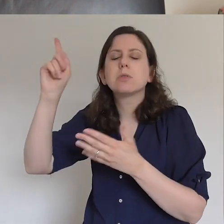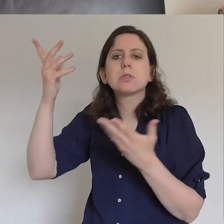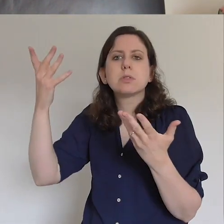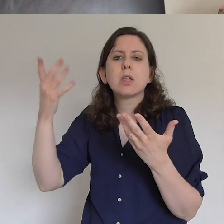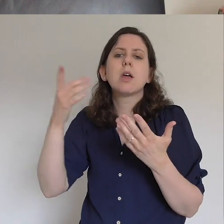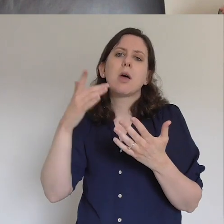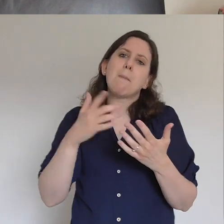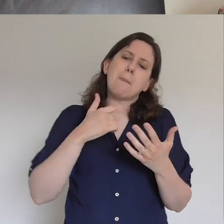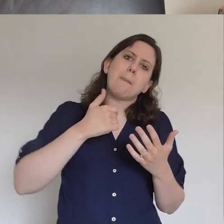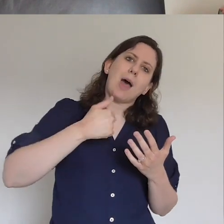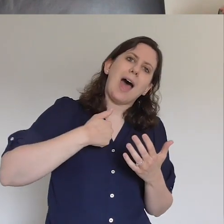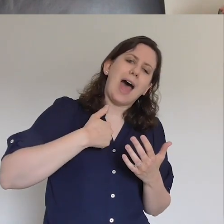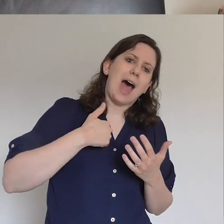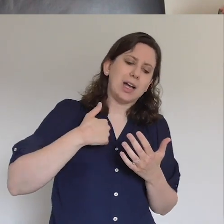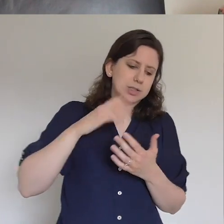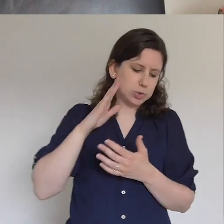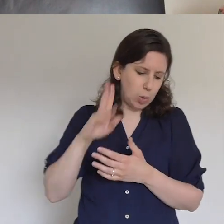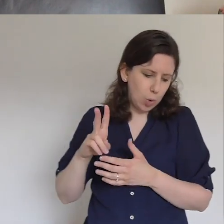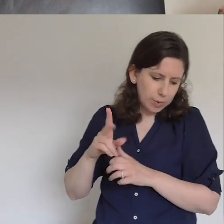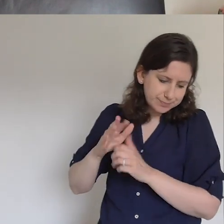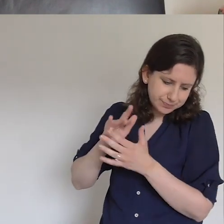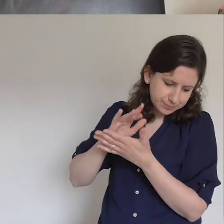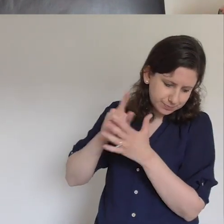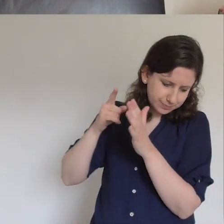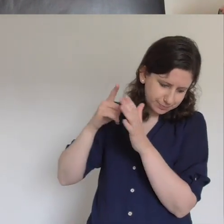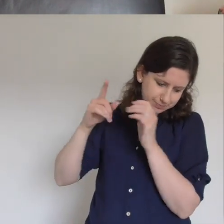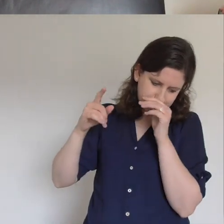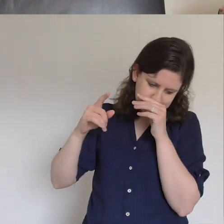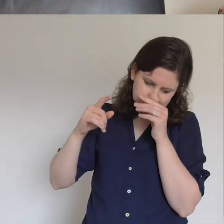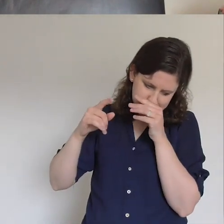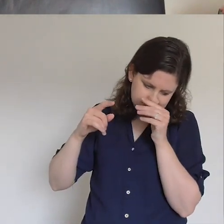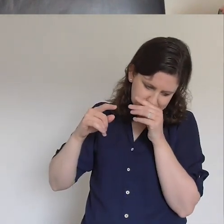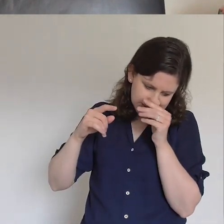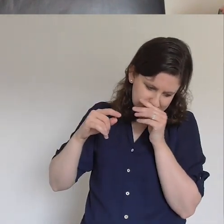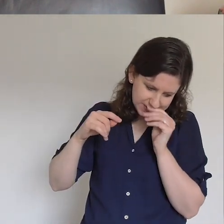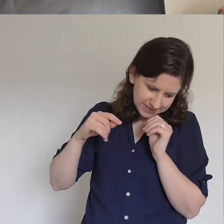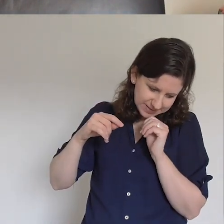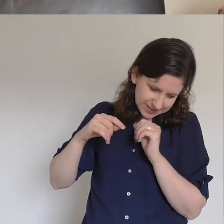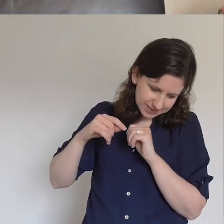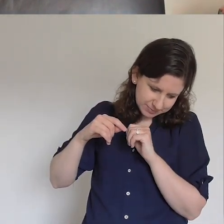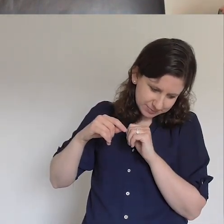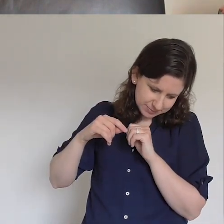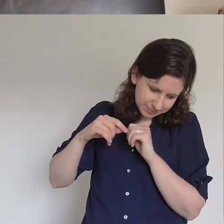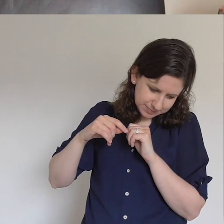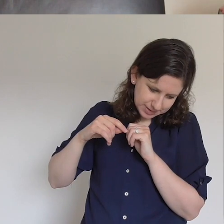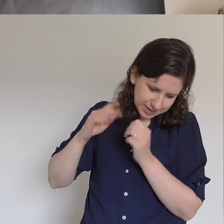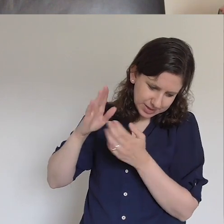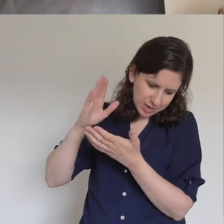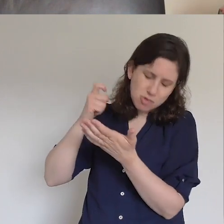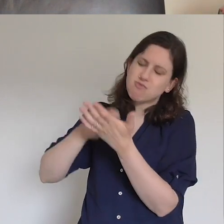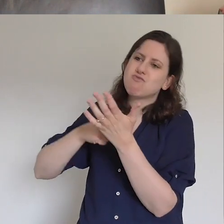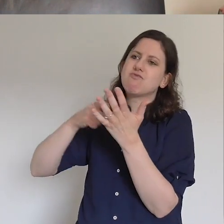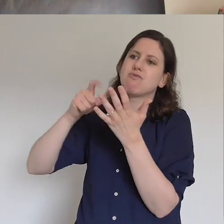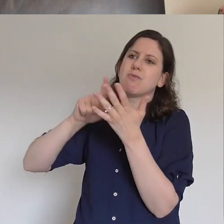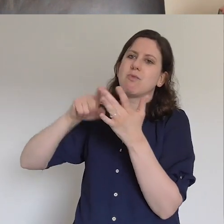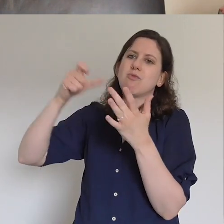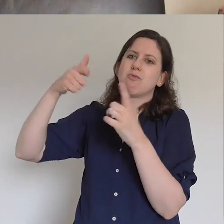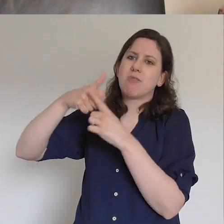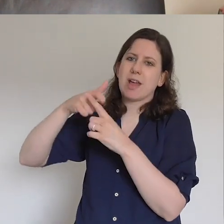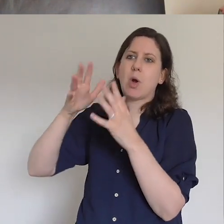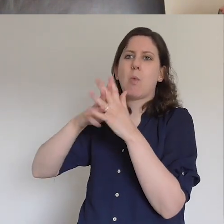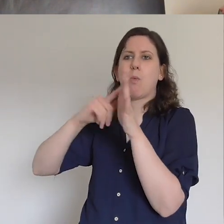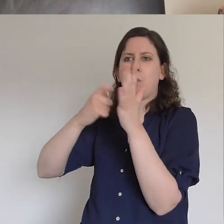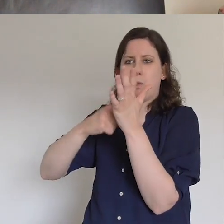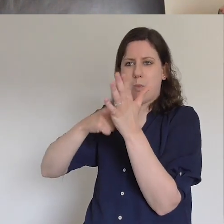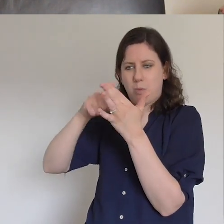show and he was being asked, it was a clip, I'm not a regular Oprah watcher, and it was a clip and basically he was being criticised for not, let's say,